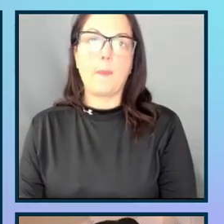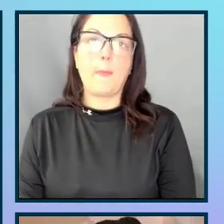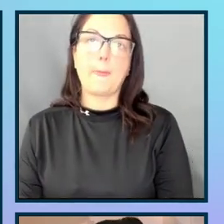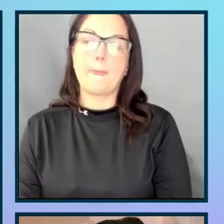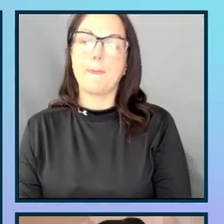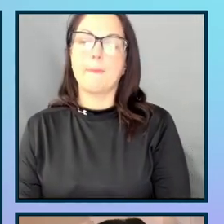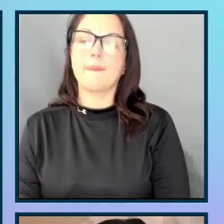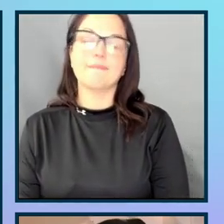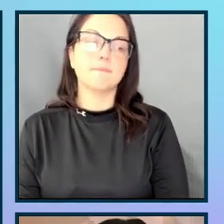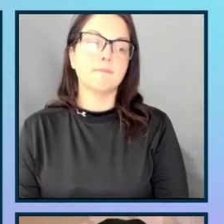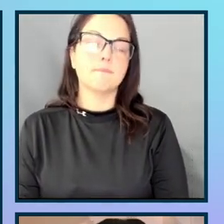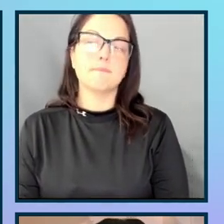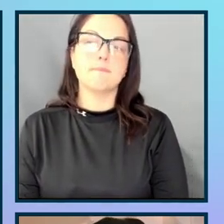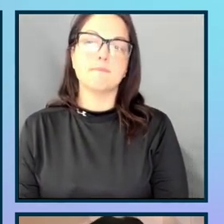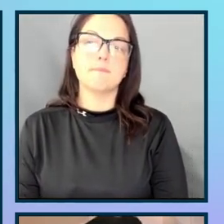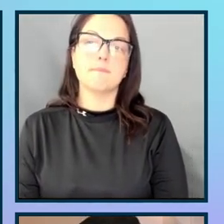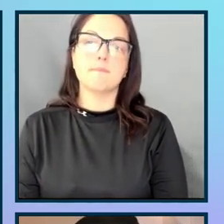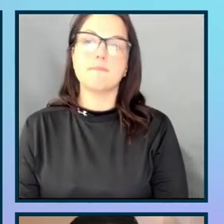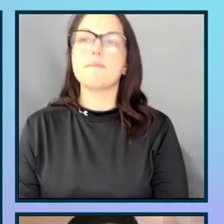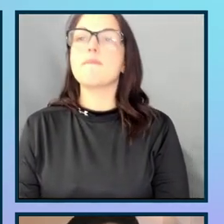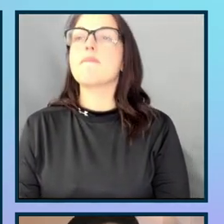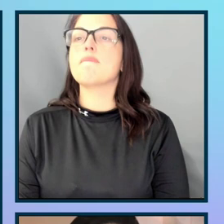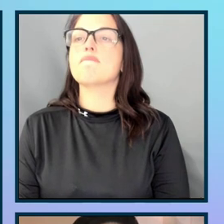So, let's talk a little bit about input assistance